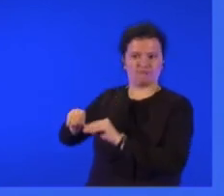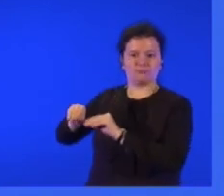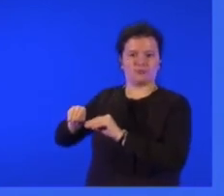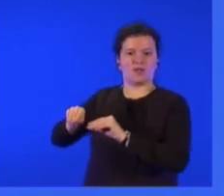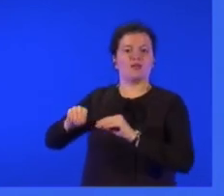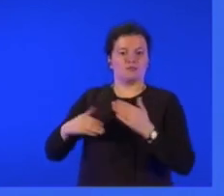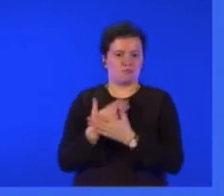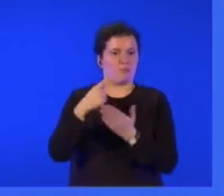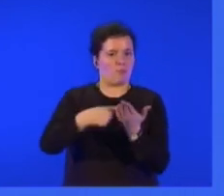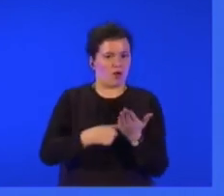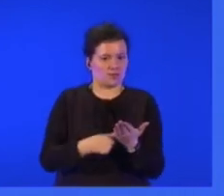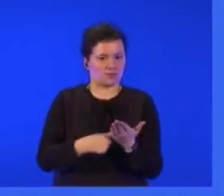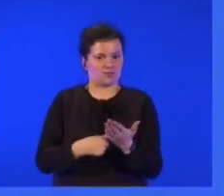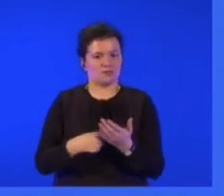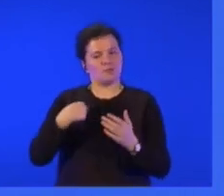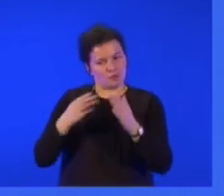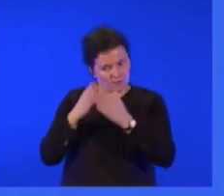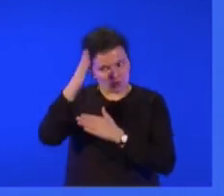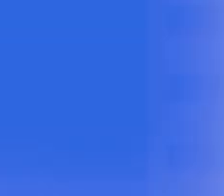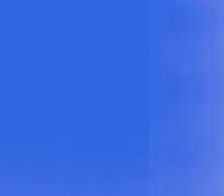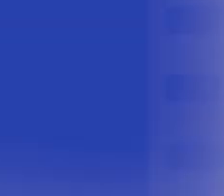trust and energy into our future efforts.